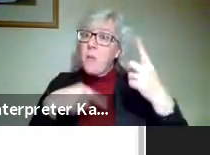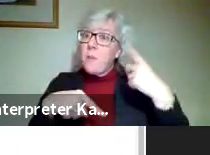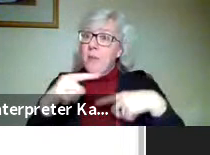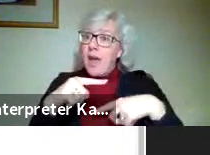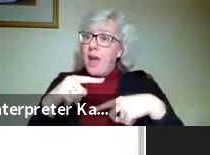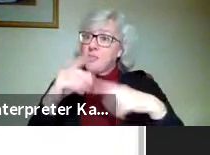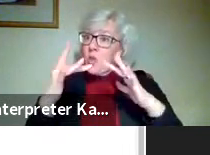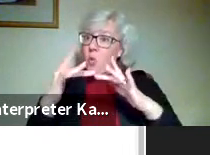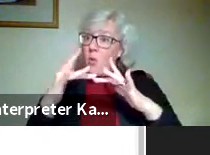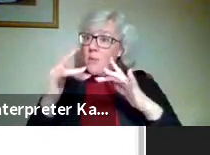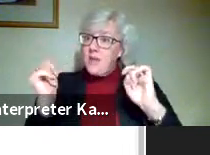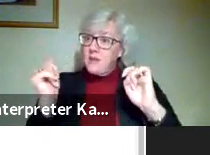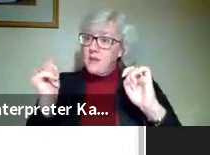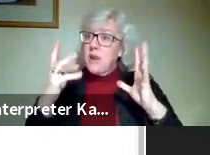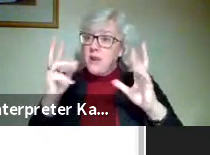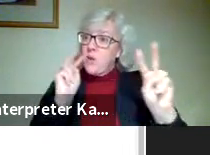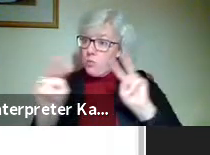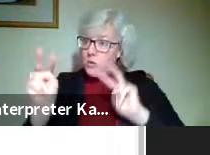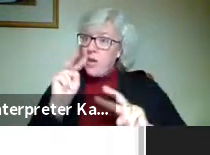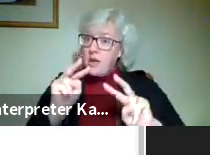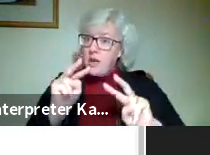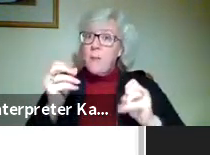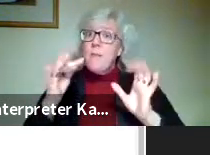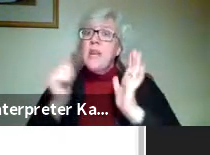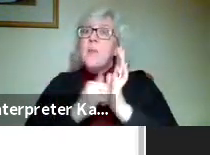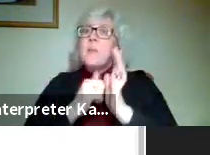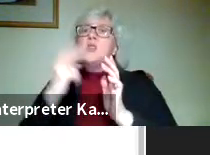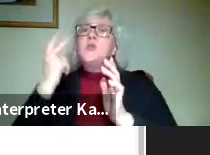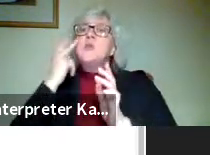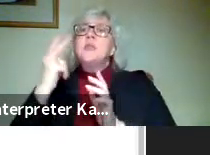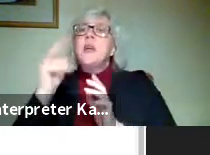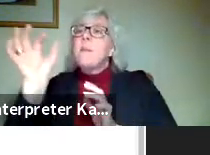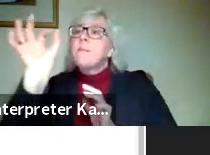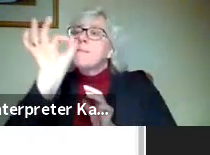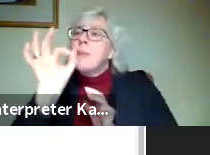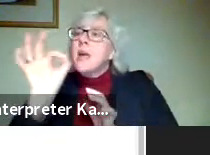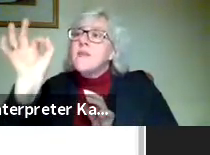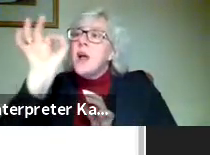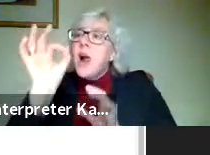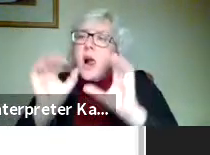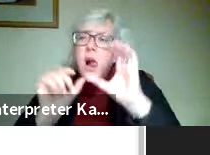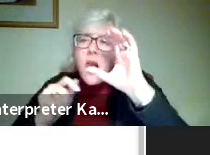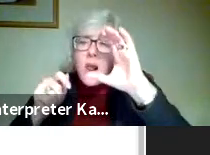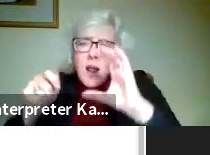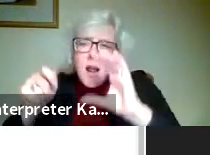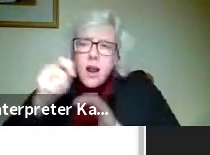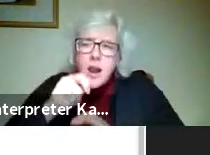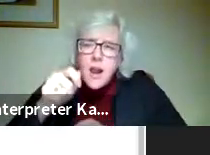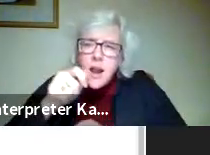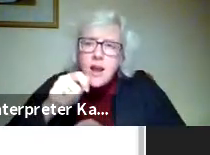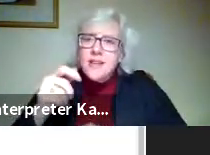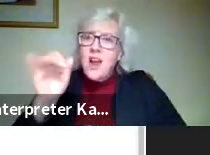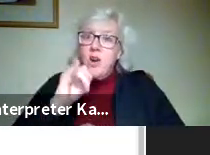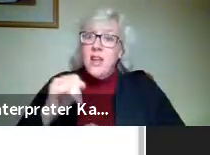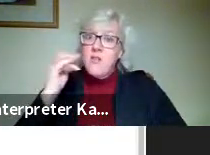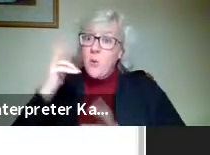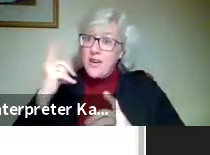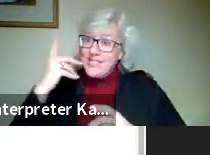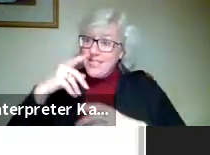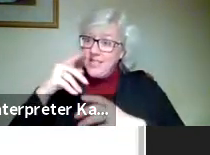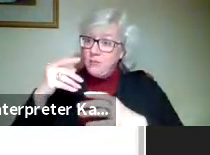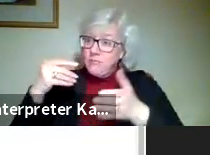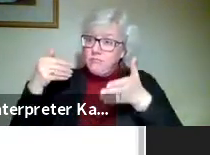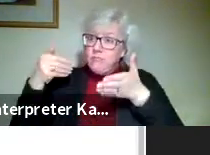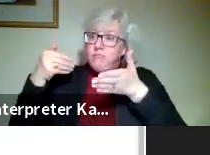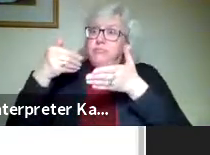website. And many of these pages you'll notice there's a little magnifying glass when you click on the artwork if you'd like to see them